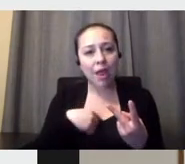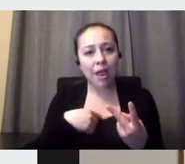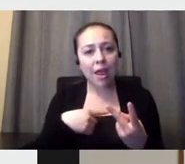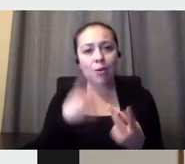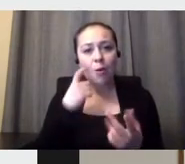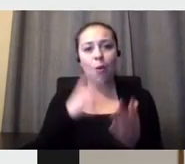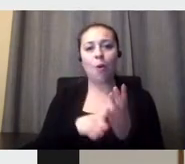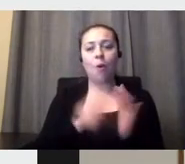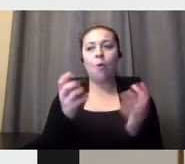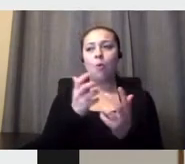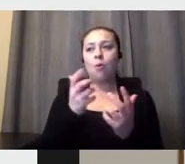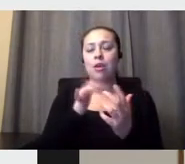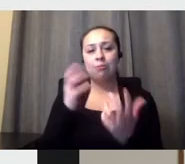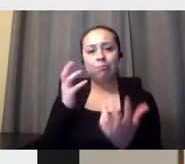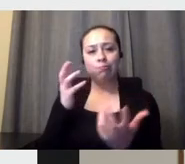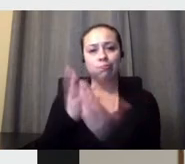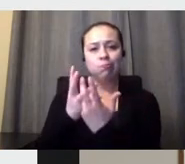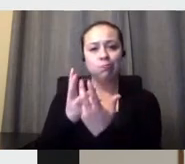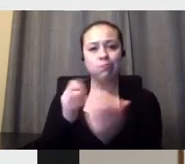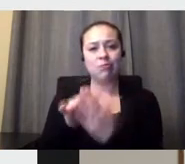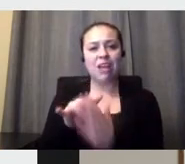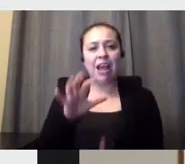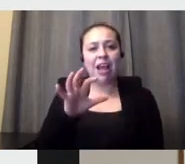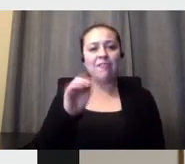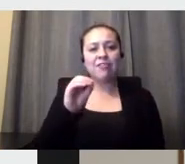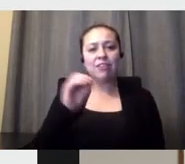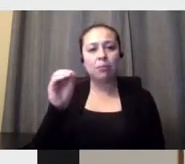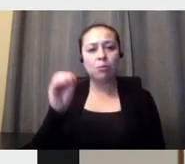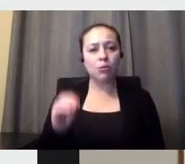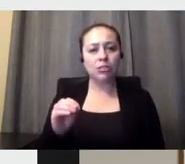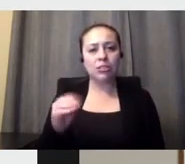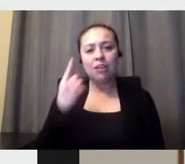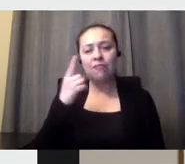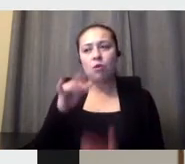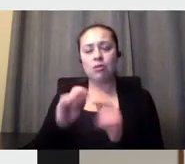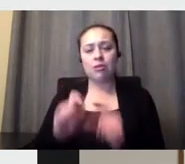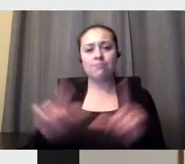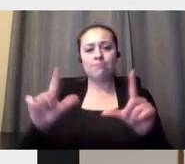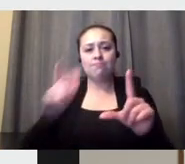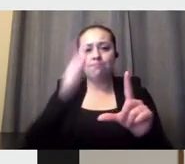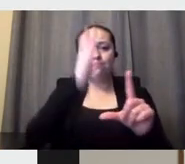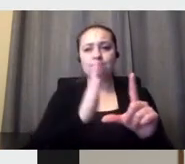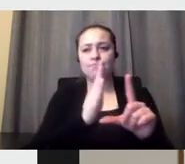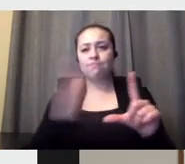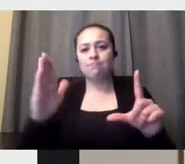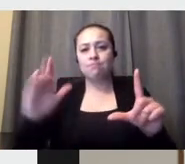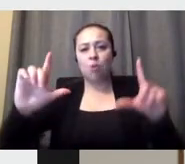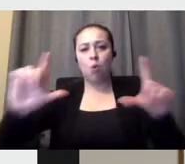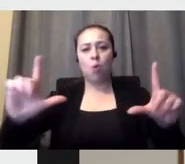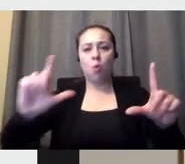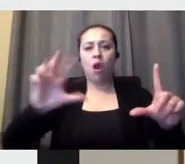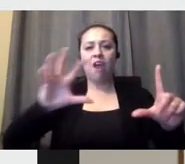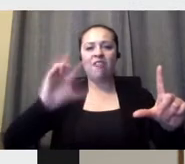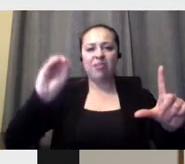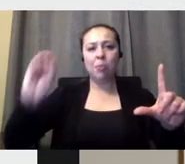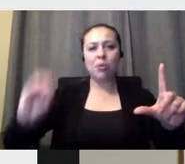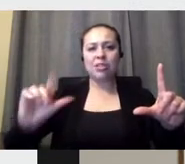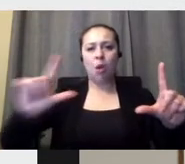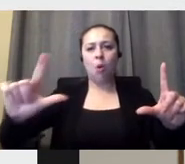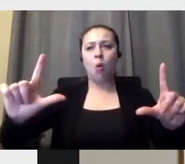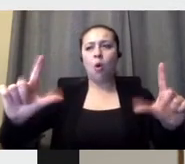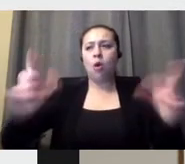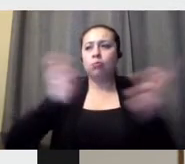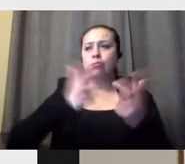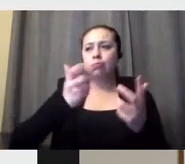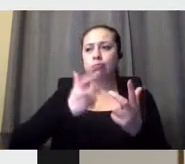fits the 50% of the screen. And that's something also that how the